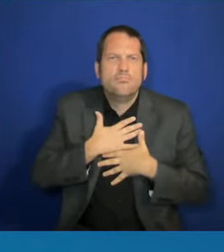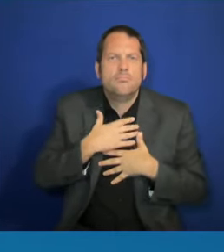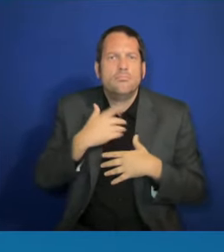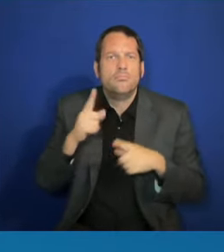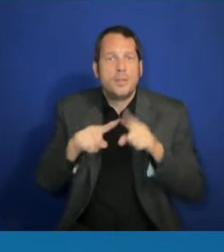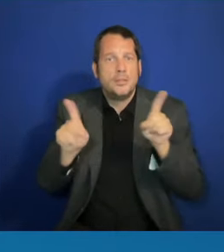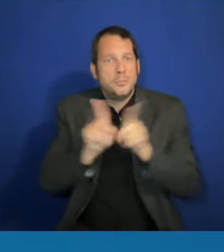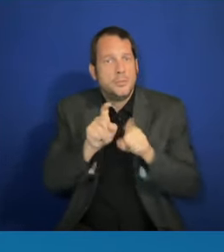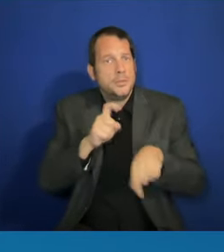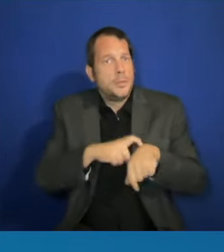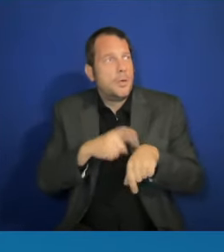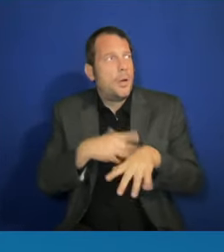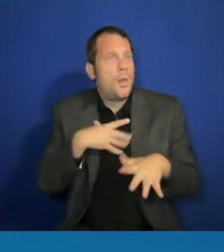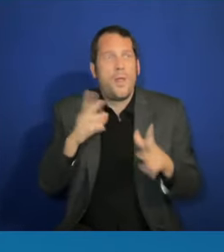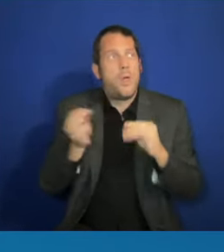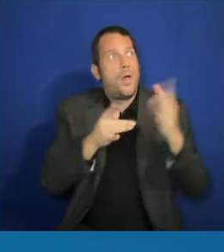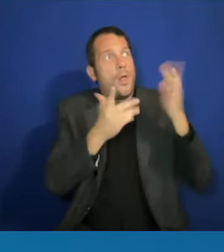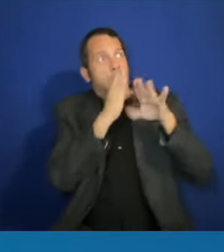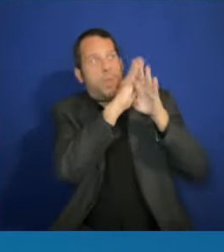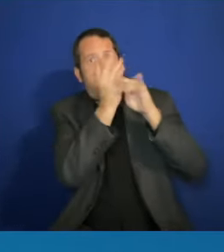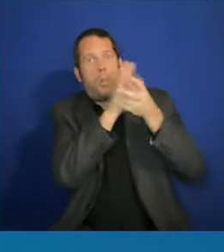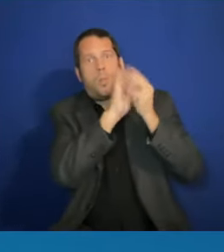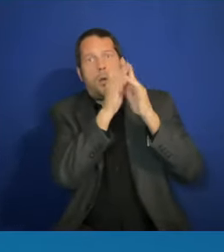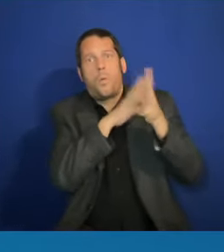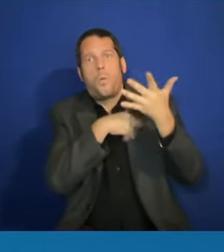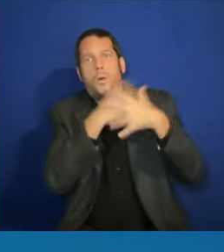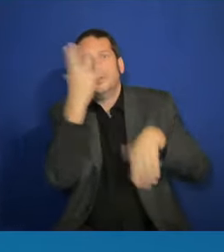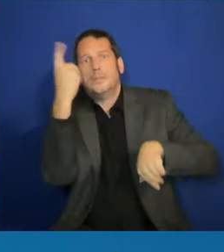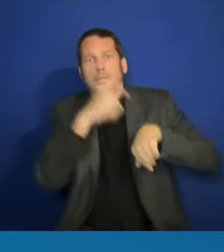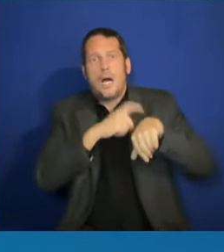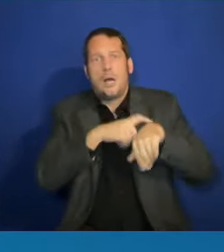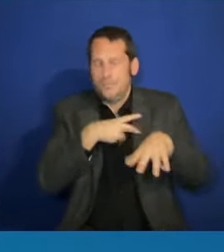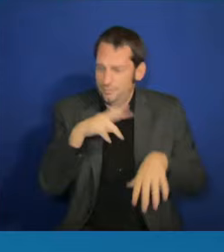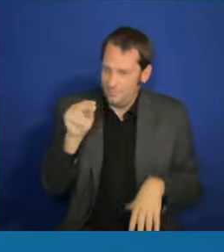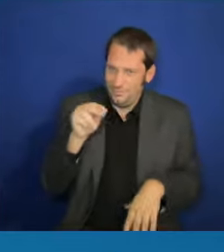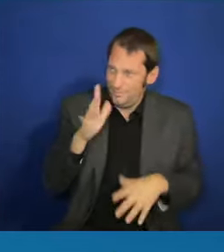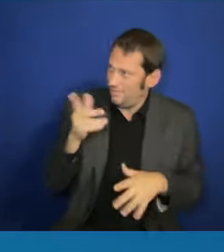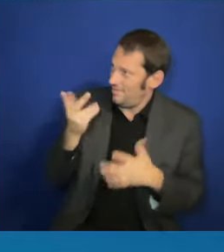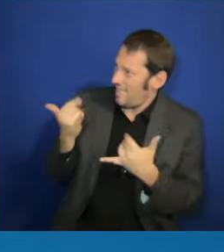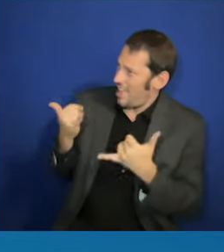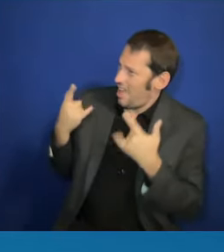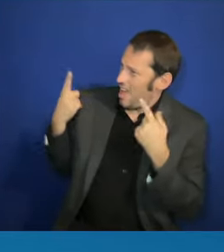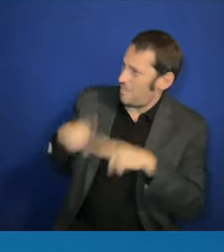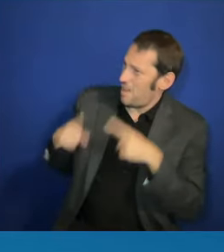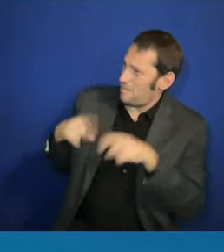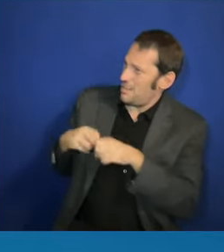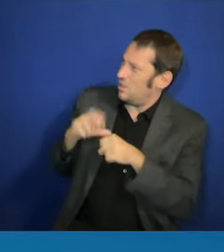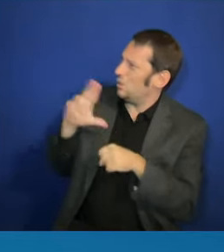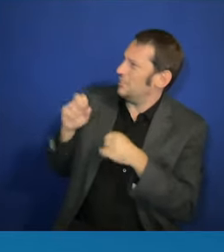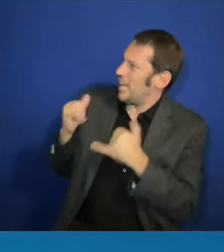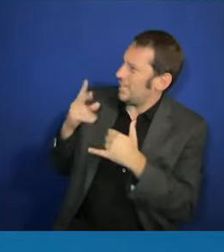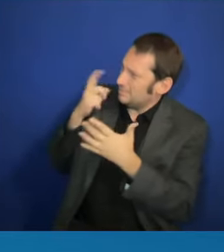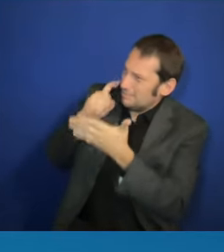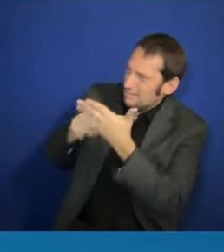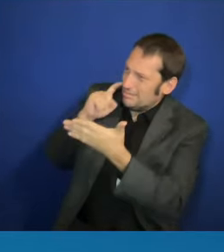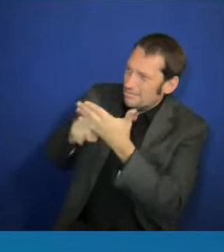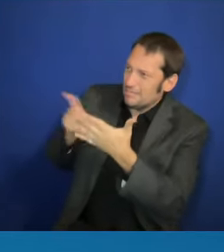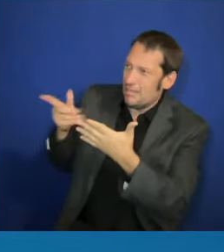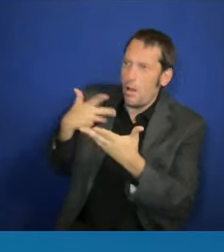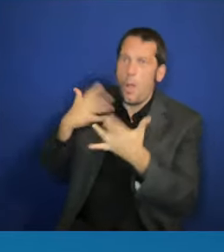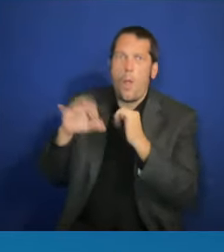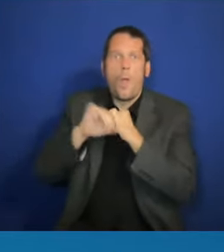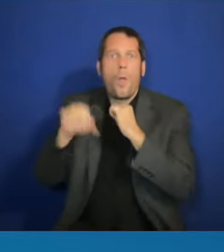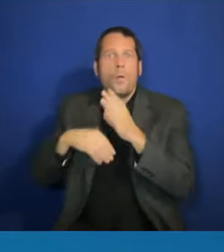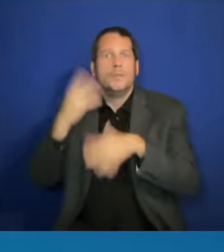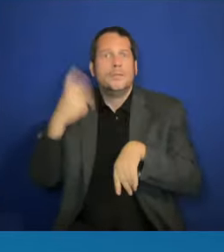happen in our country. And so I decided to travel the country, meeting with our young leaders, among many. We have youngish leaders.